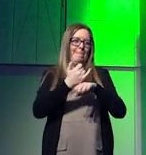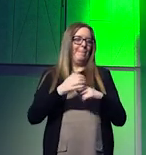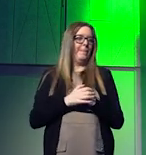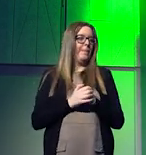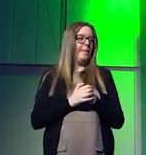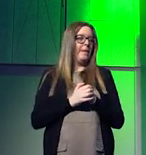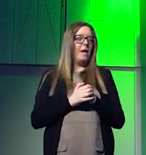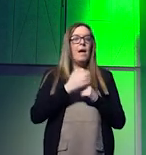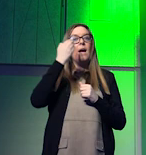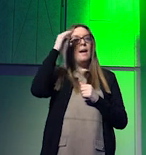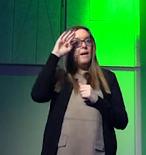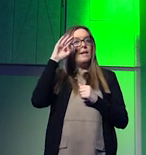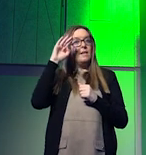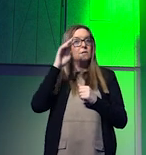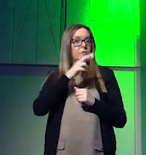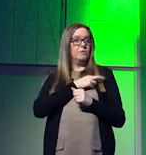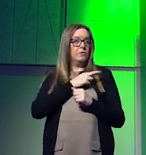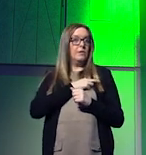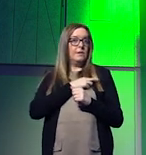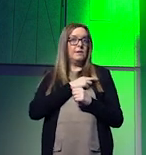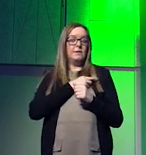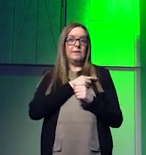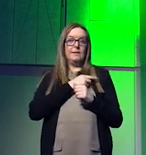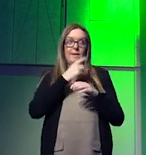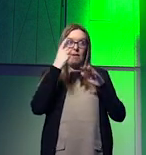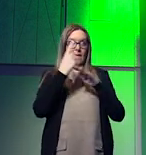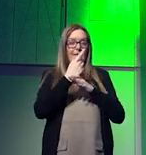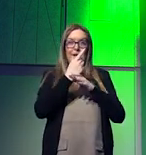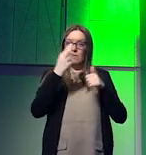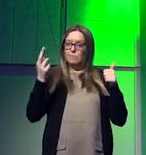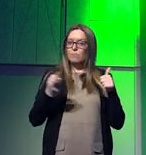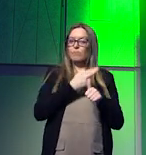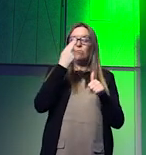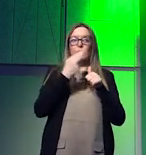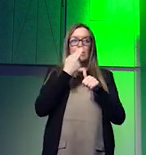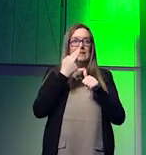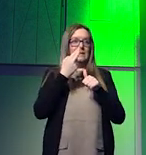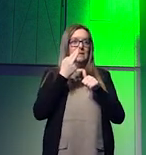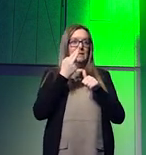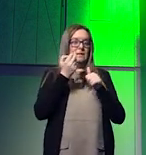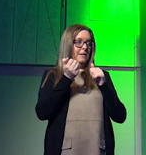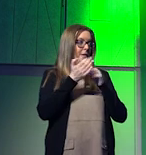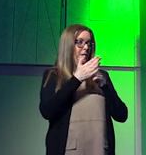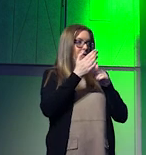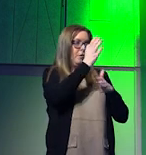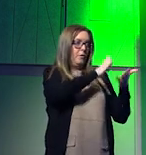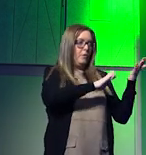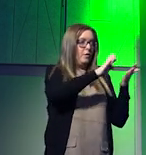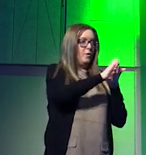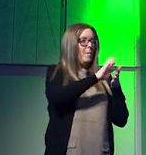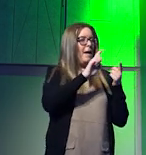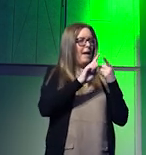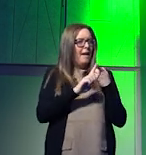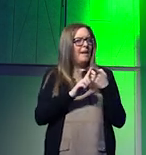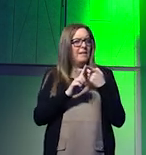Ireland, in short, is indeed at the forefront of a conversation which is only nascent within Europe and only gradually